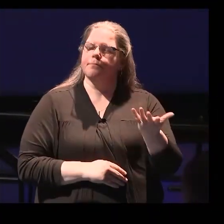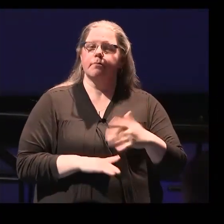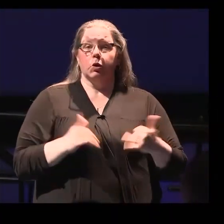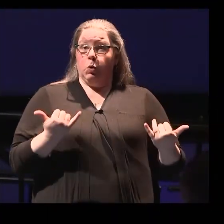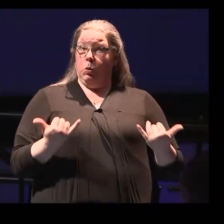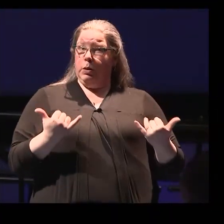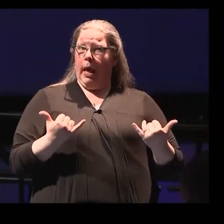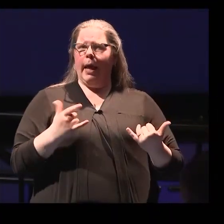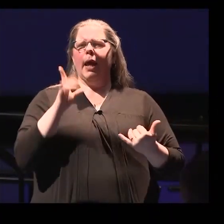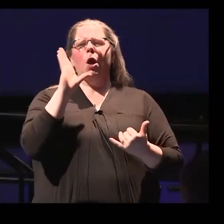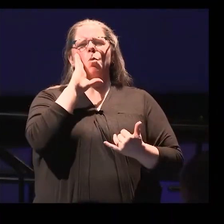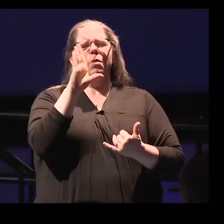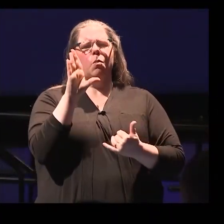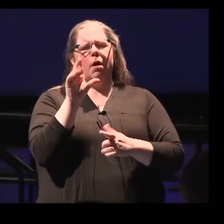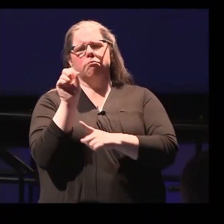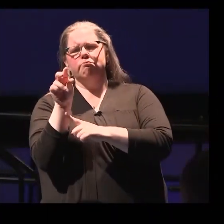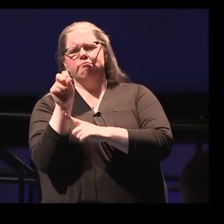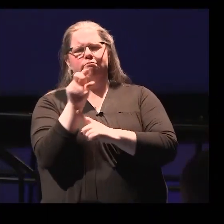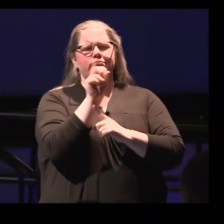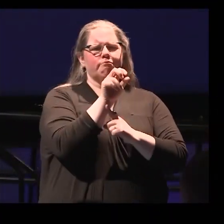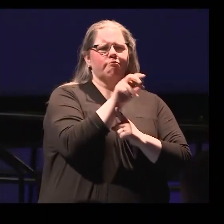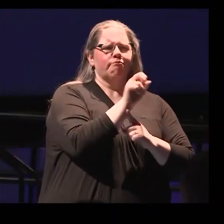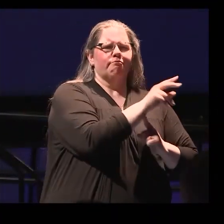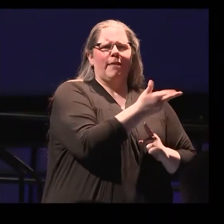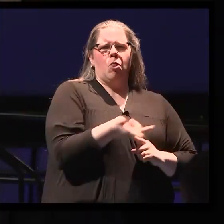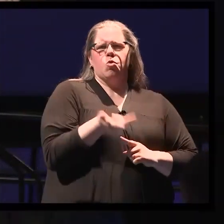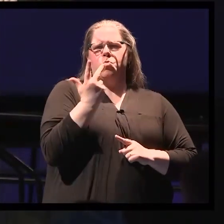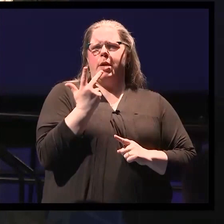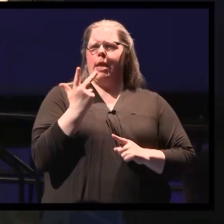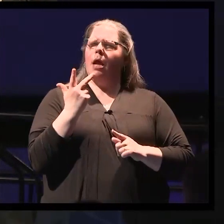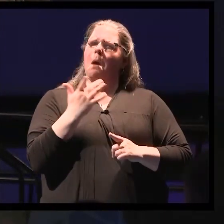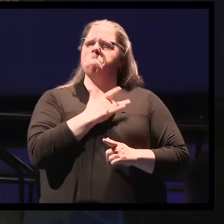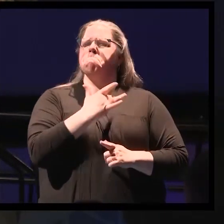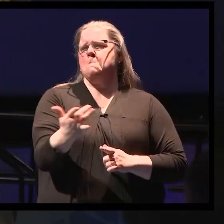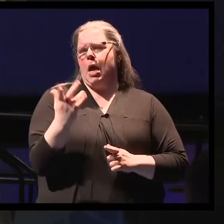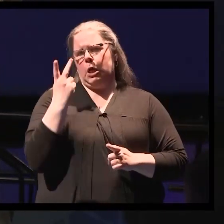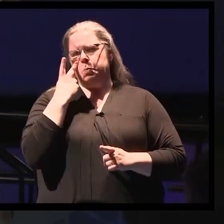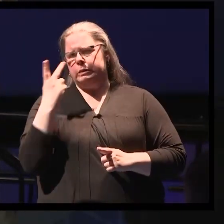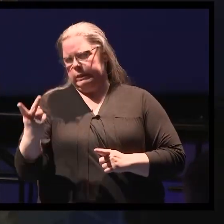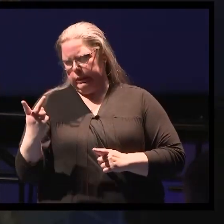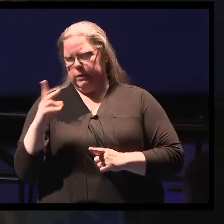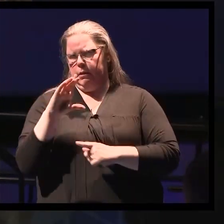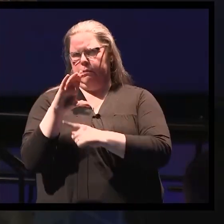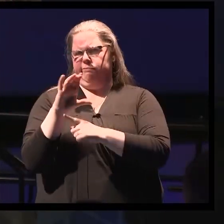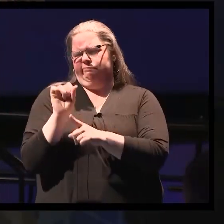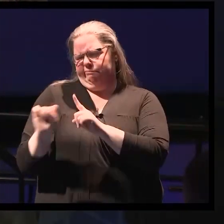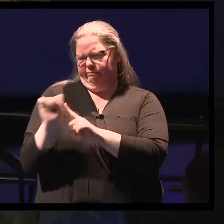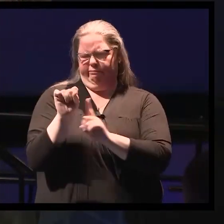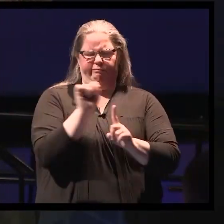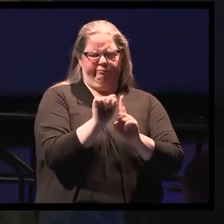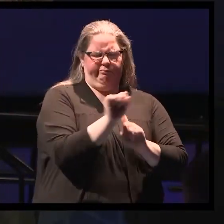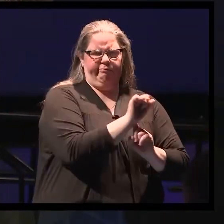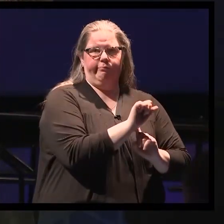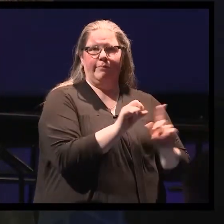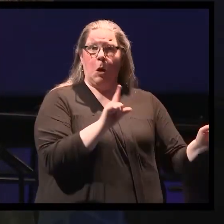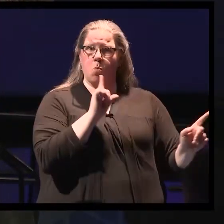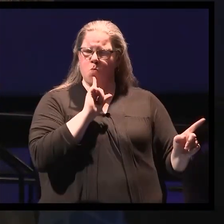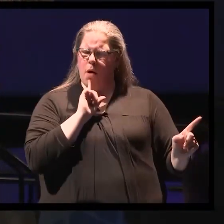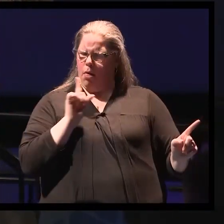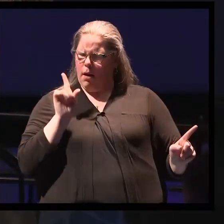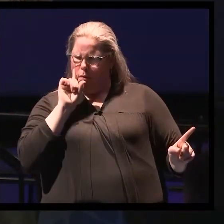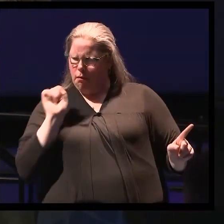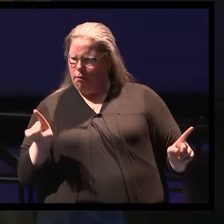three cases that we commonly see in our neurosurgery clinics. These cases all have similar presentations with